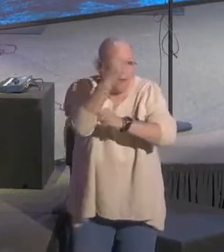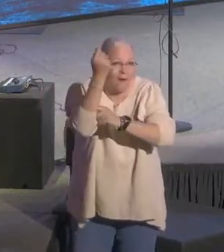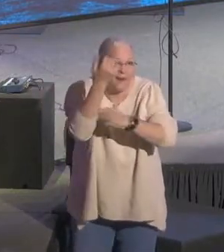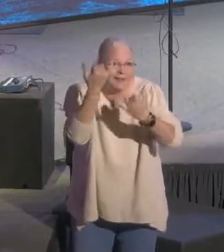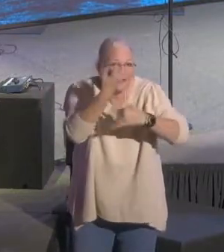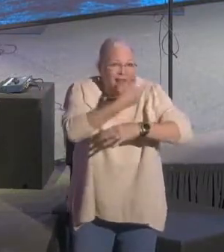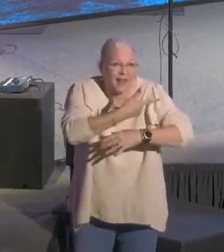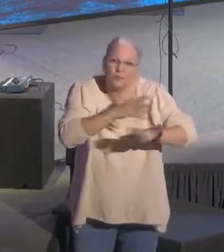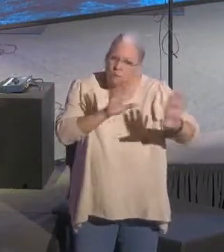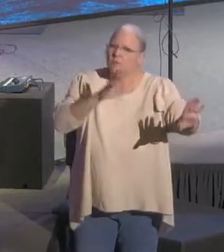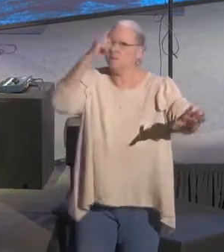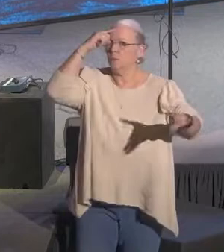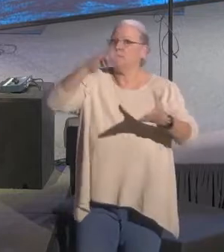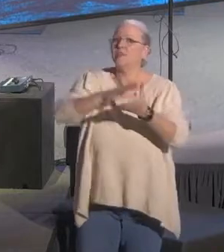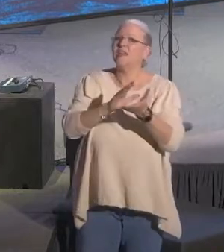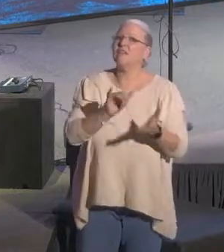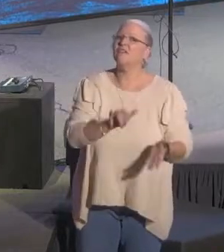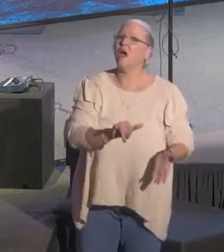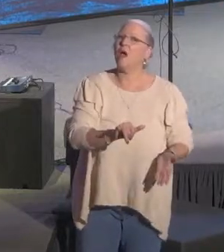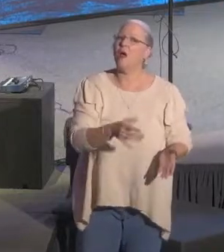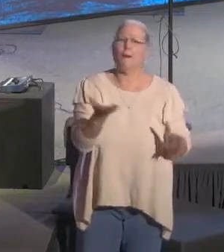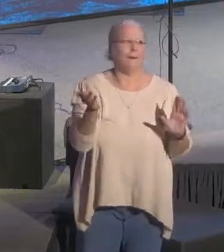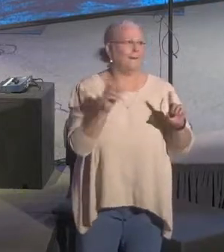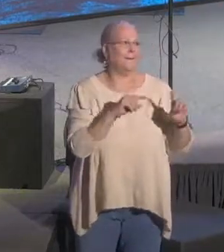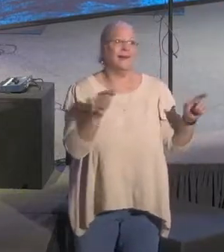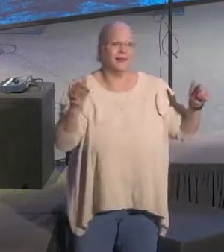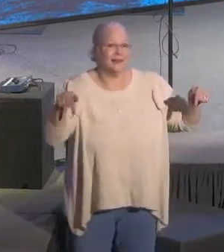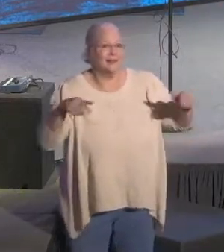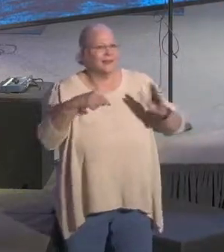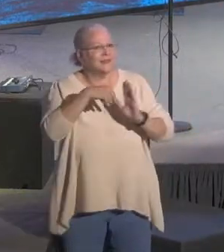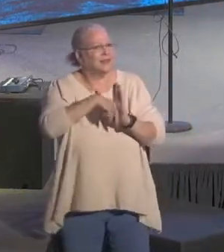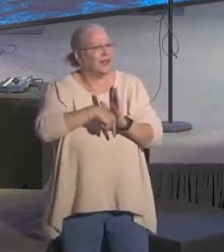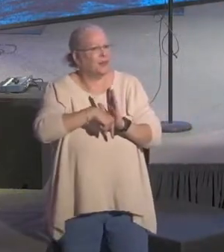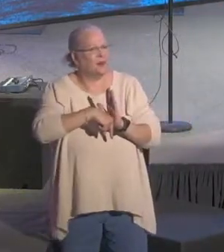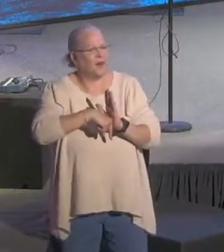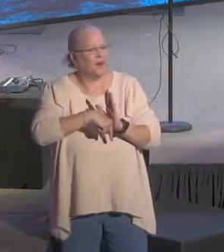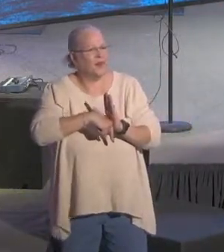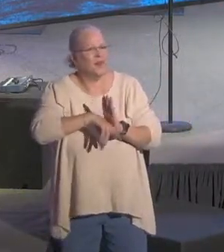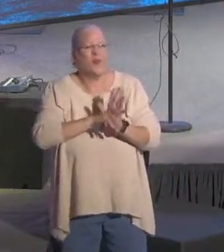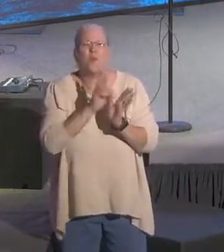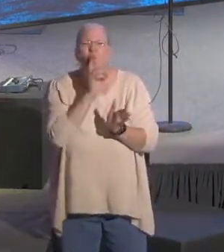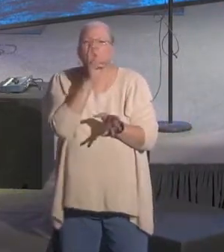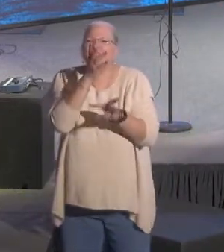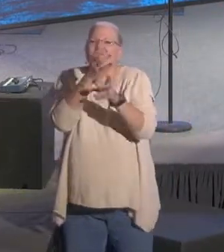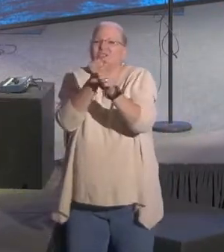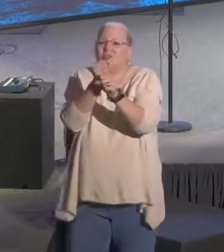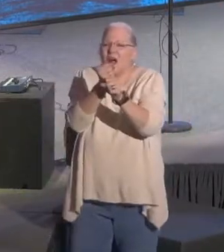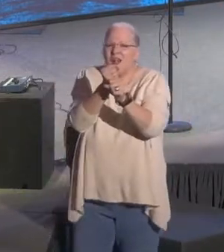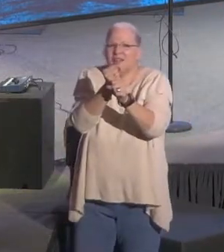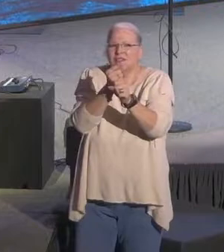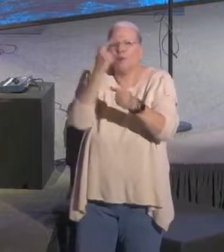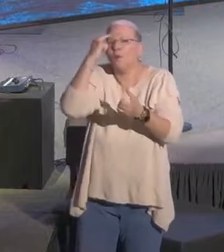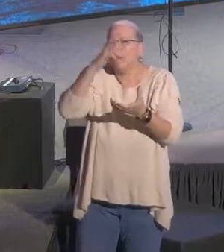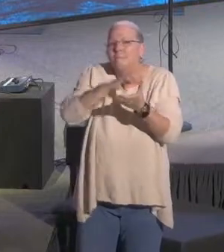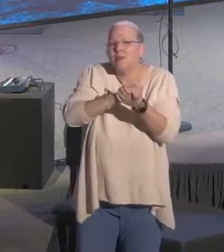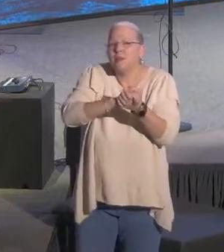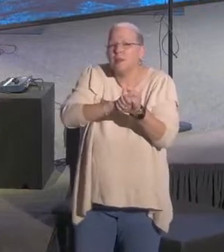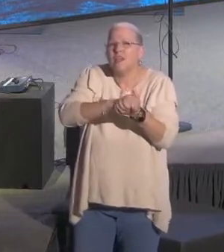We do believe that, but this is something deeper than that. We really trust. When we say we believe in God,